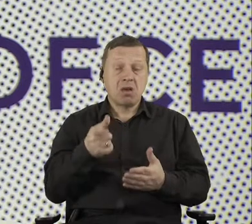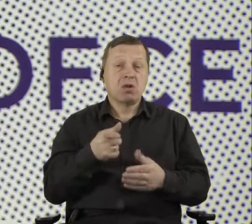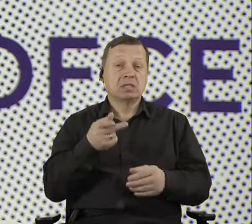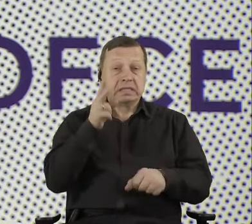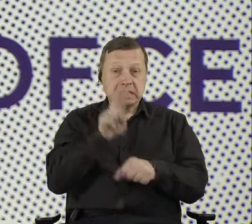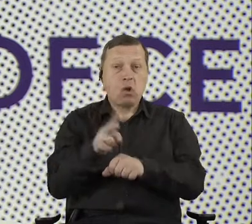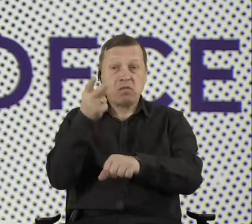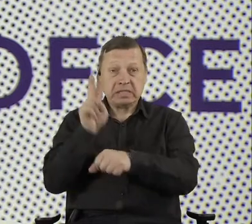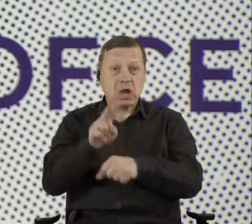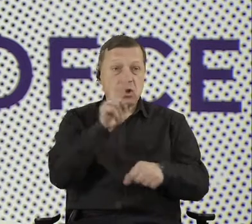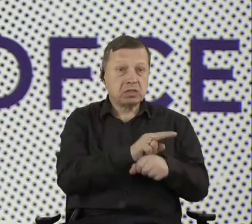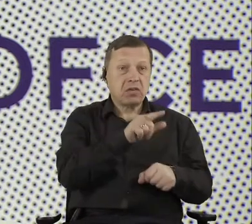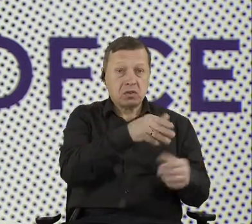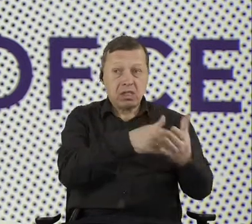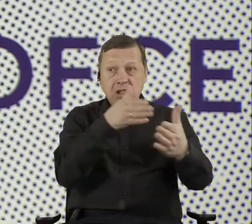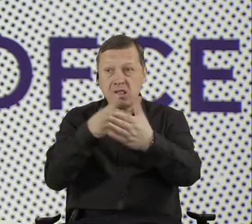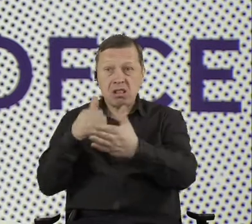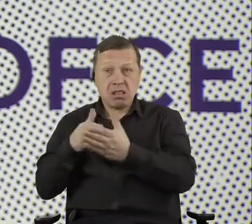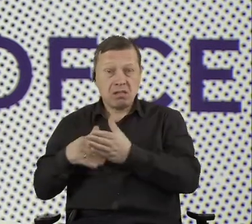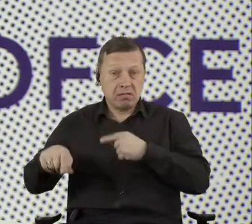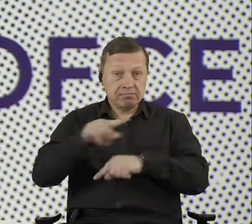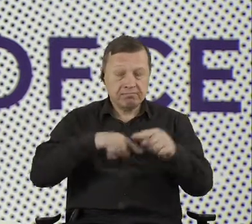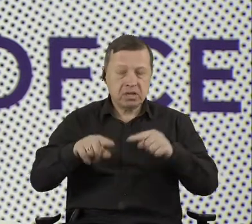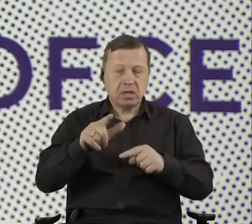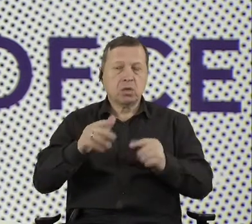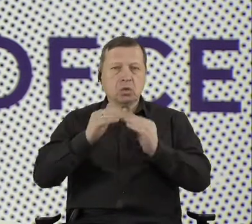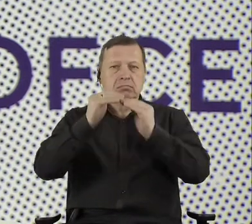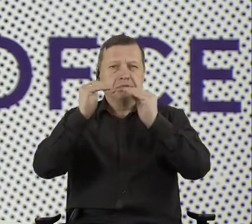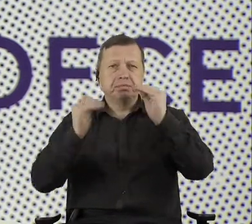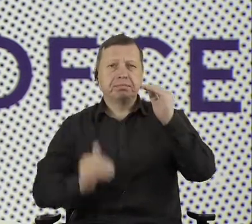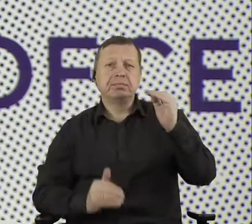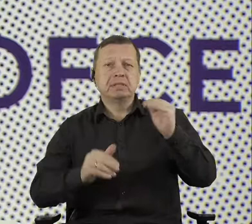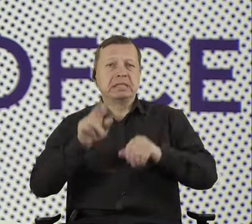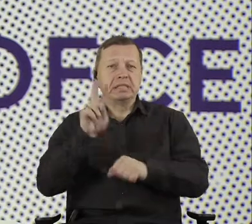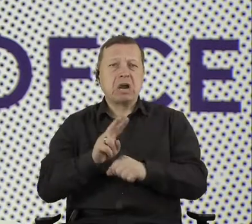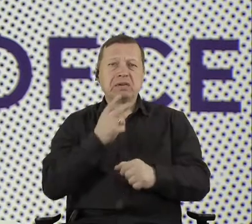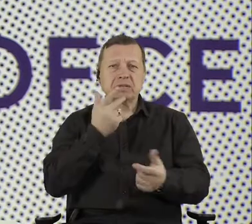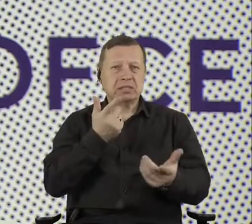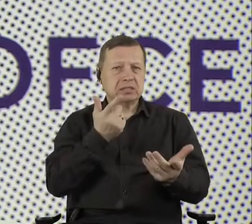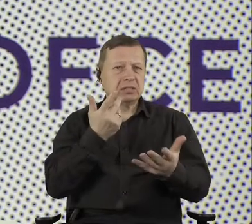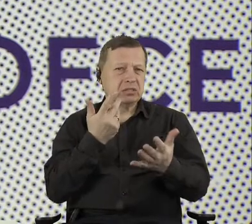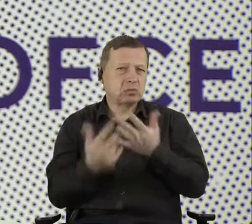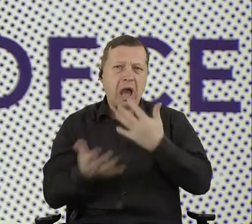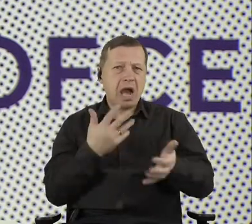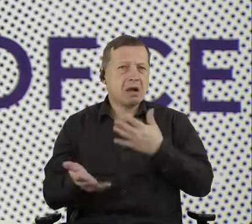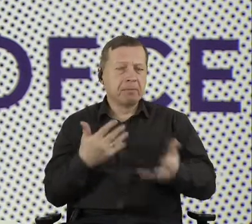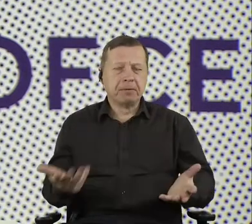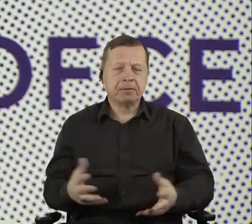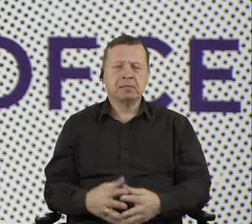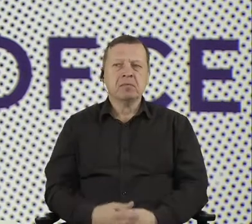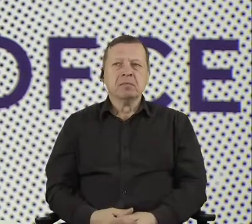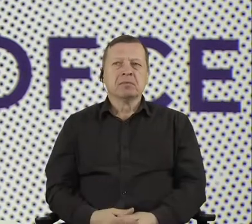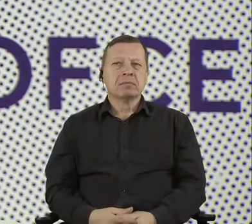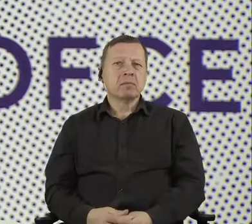opened on procurement, it also becomes much more easier to find the validation, right, for the